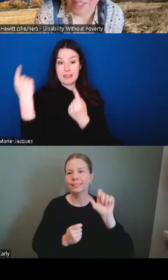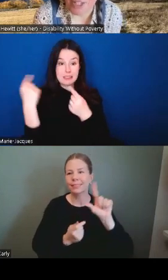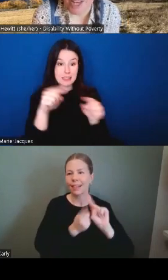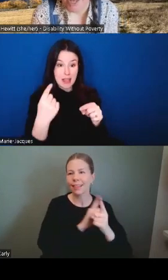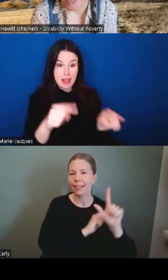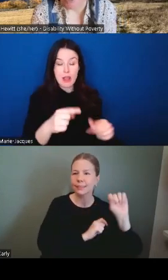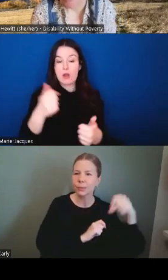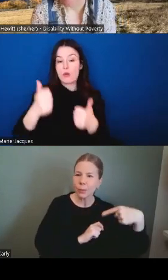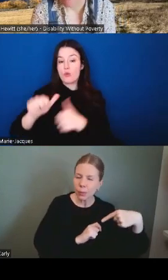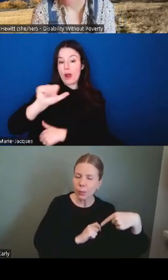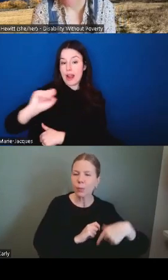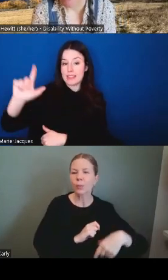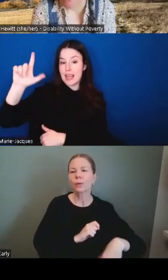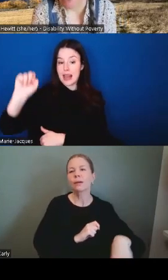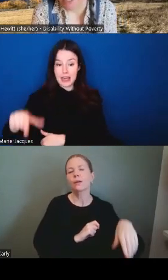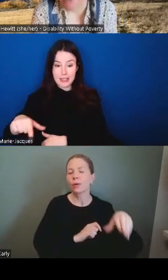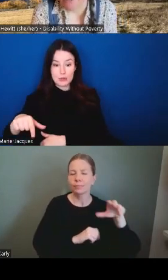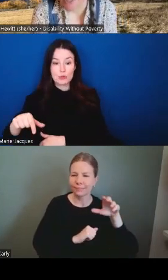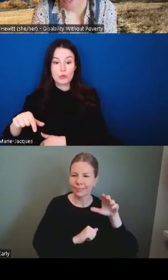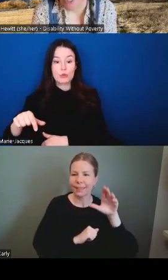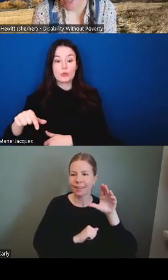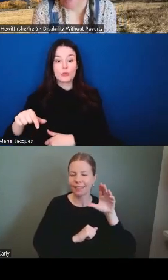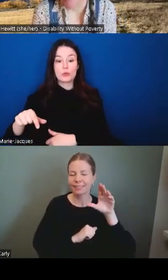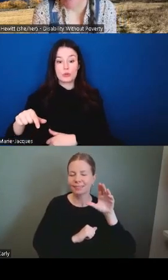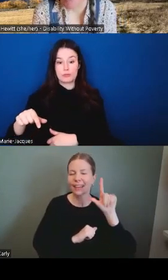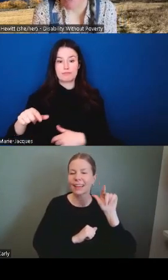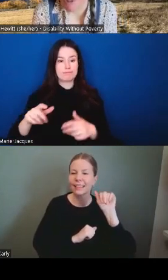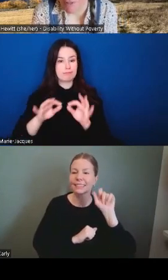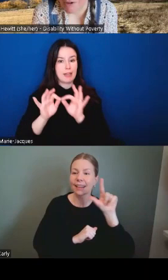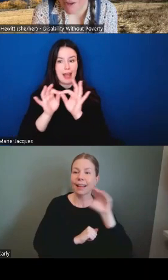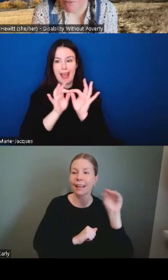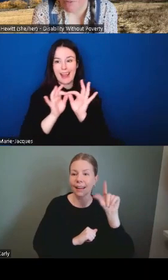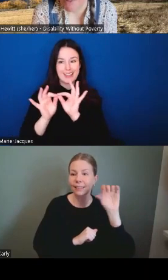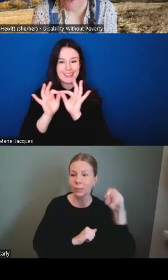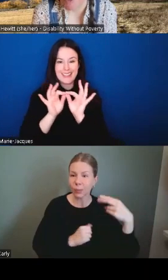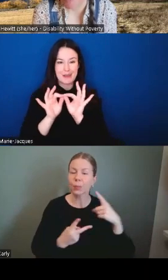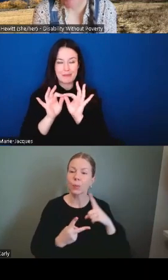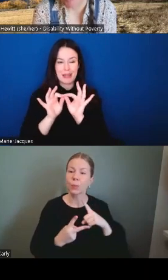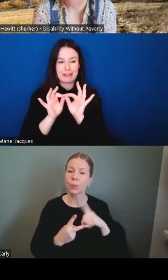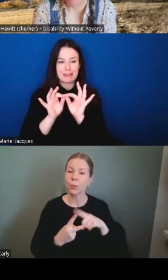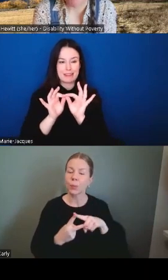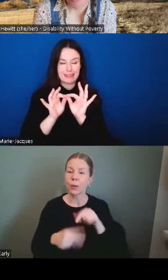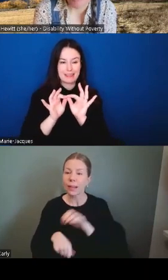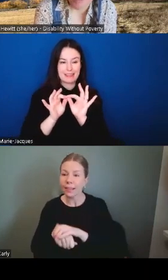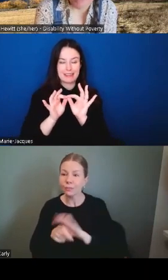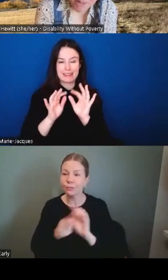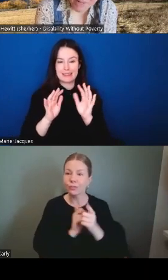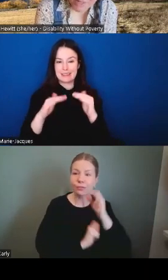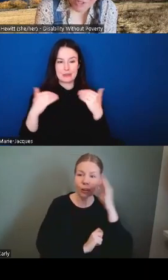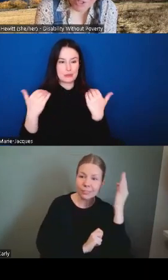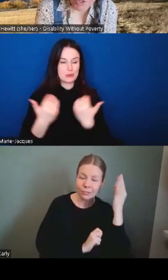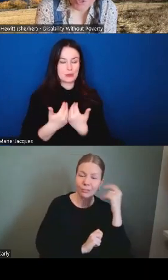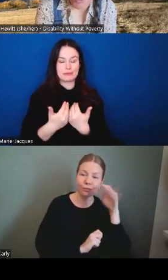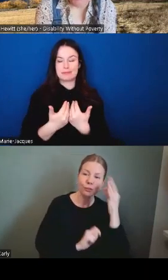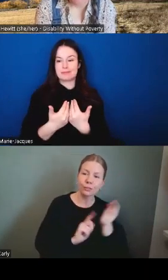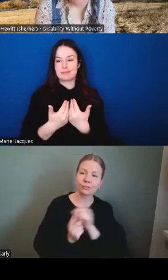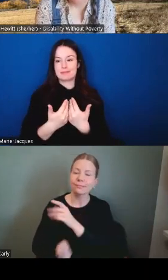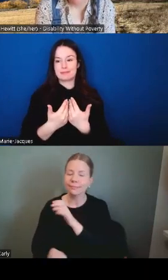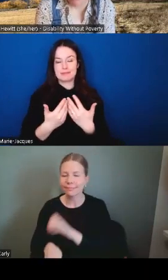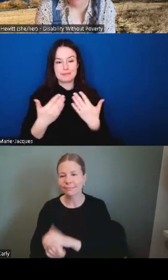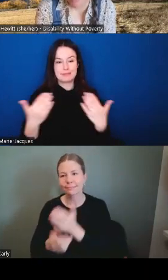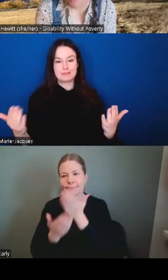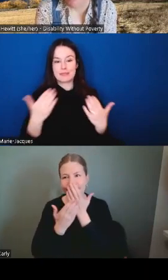to french and rabia's english to french i am extremely grateful to you and to the people at plan institute